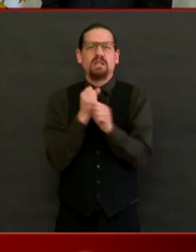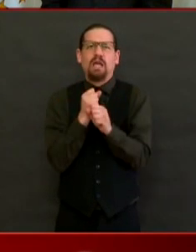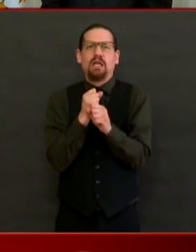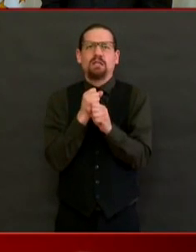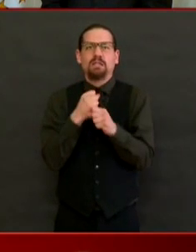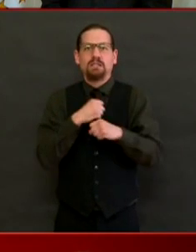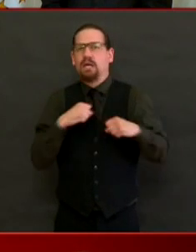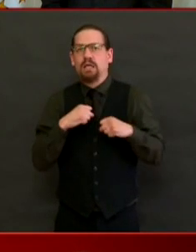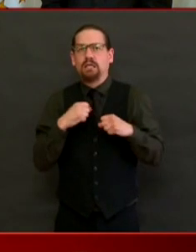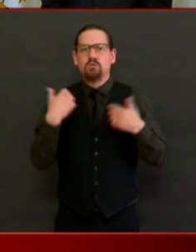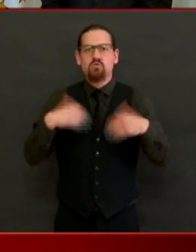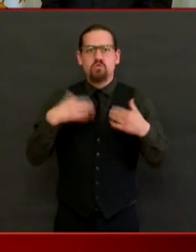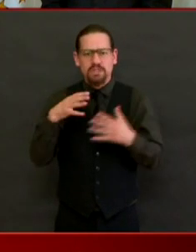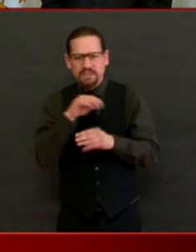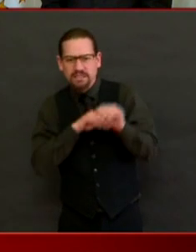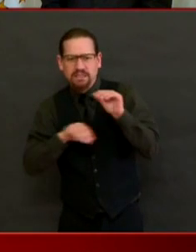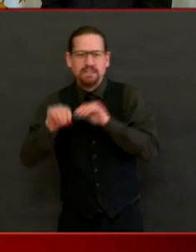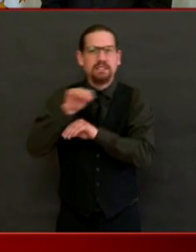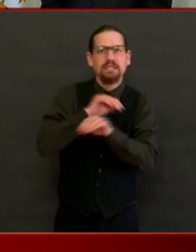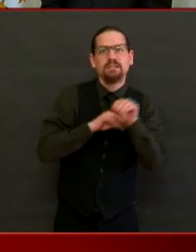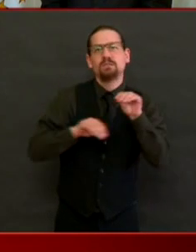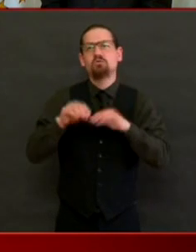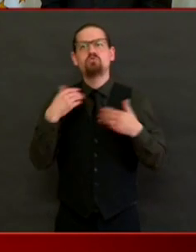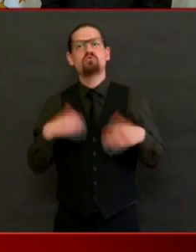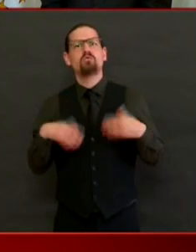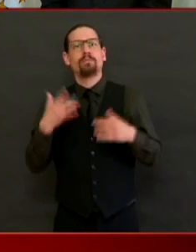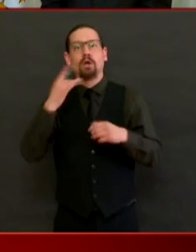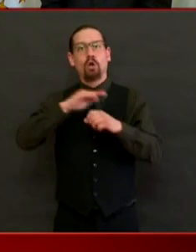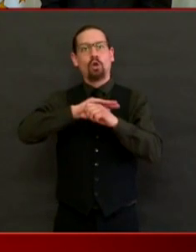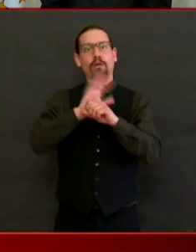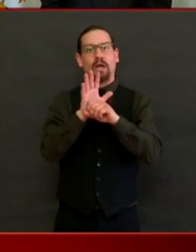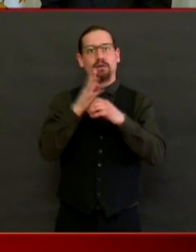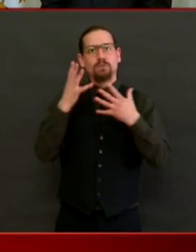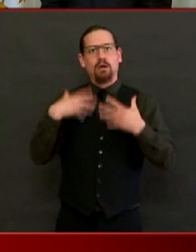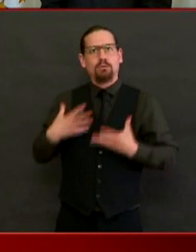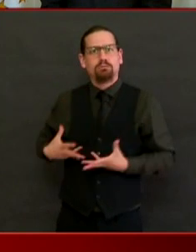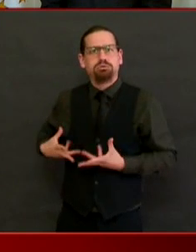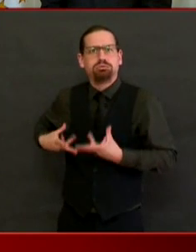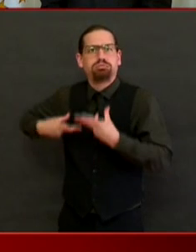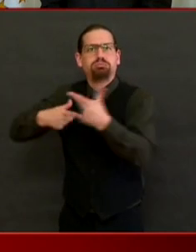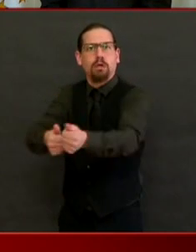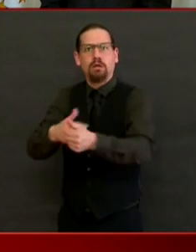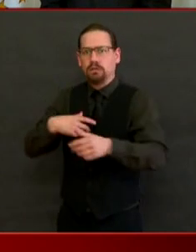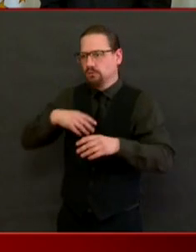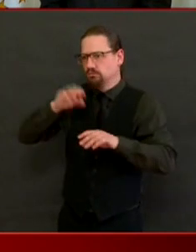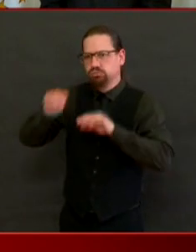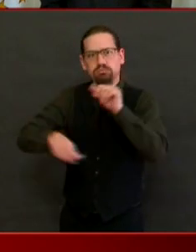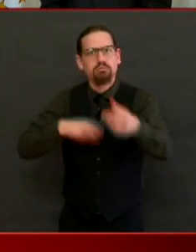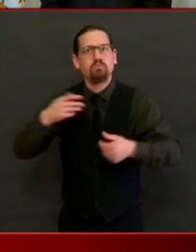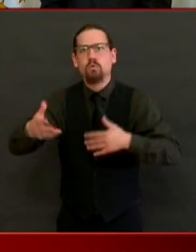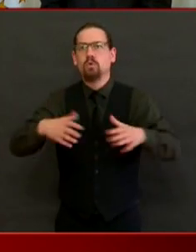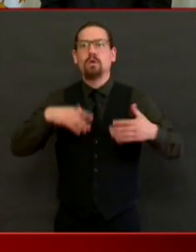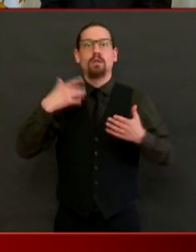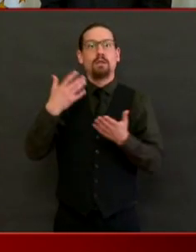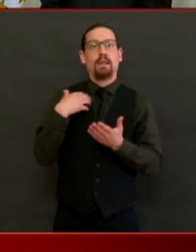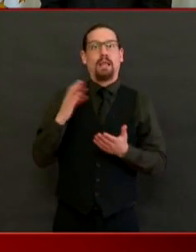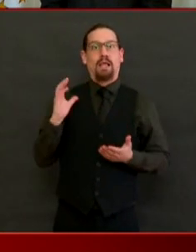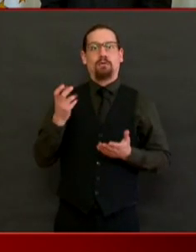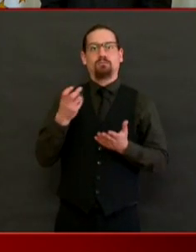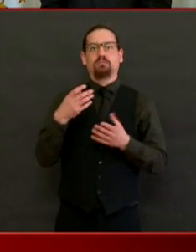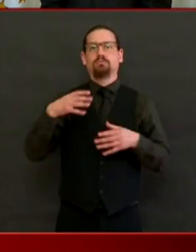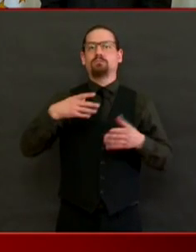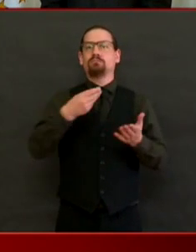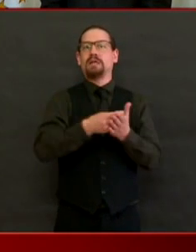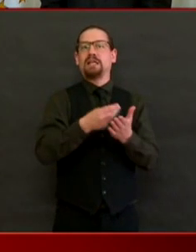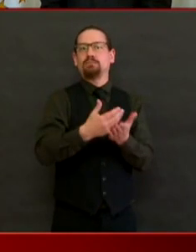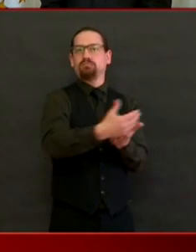extreme. Obviously, our COVID-related expenses are skyrocketing. Our revenue is plummeting. And to do this right,